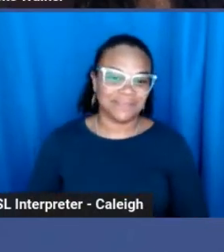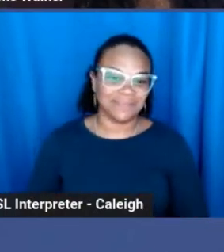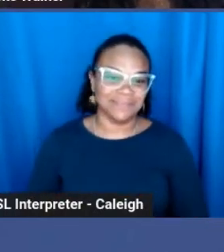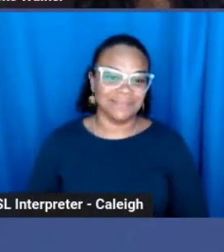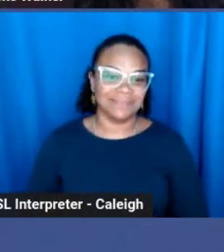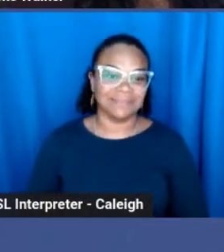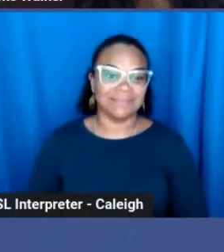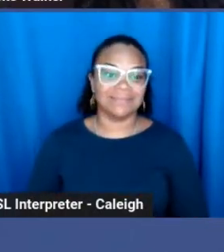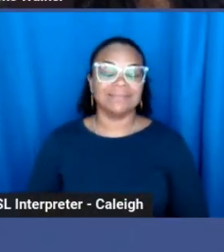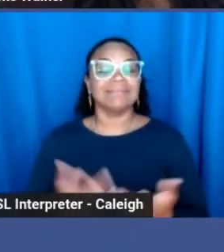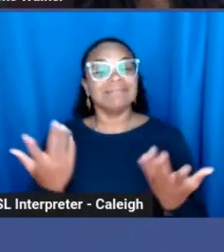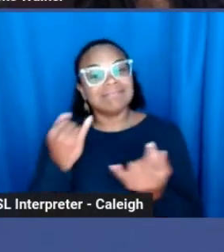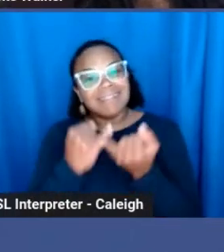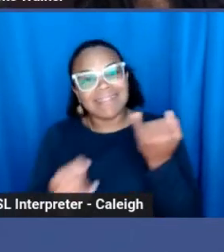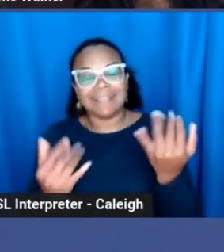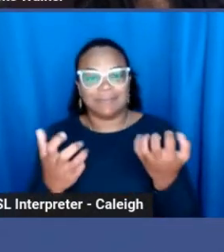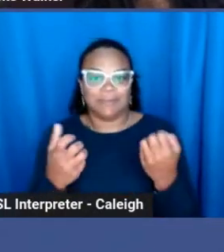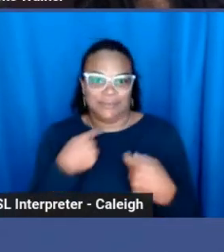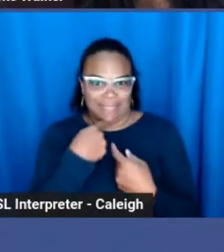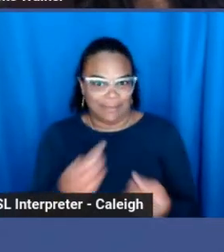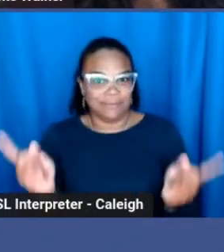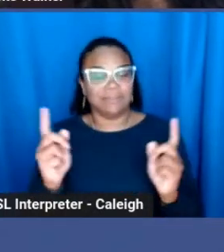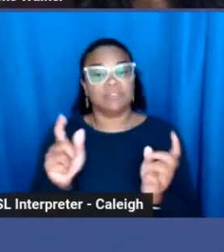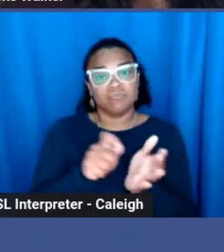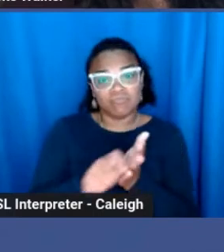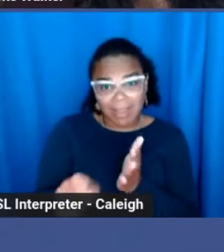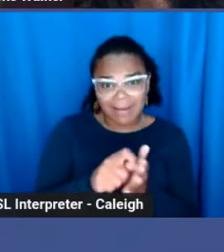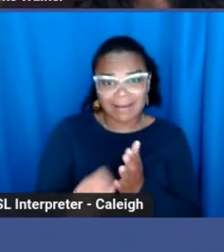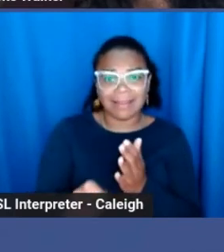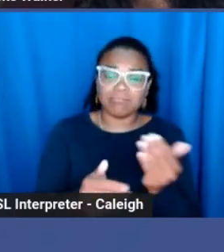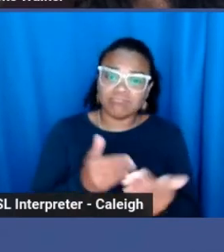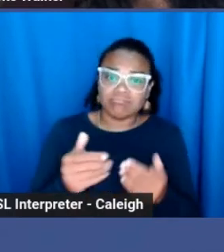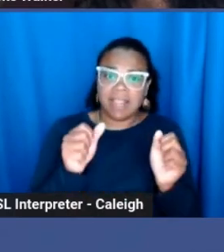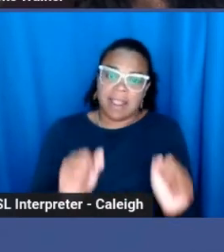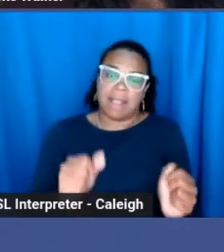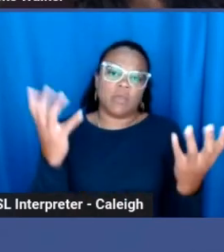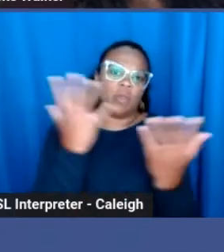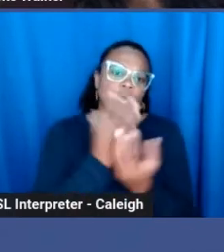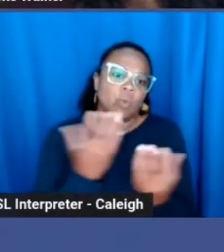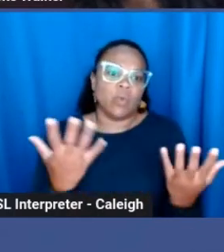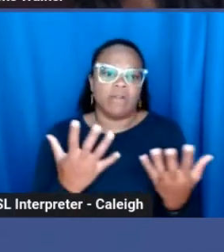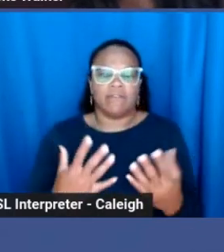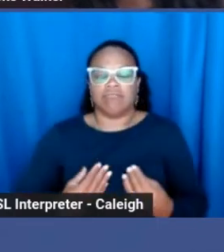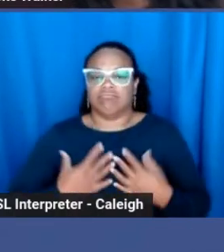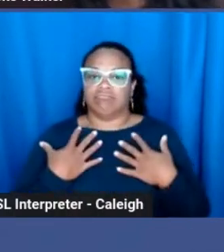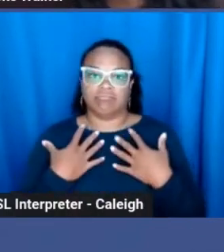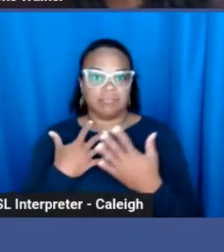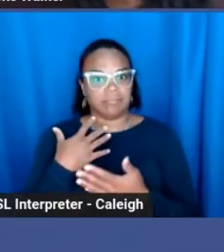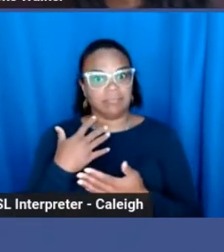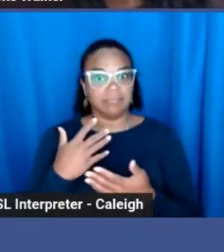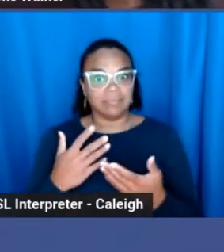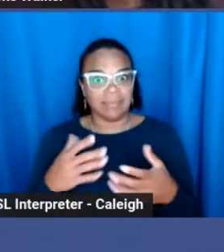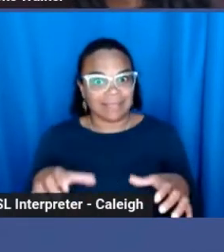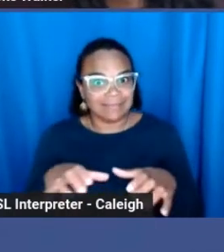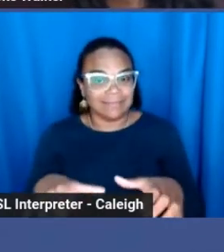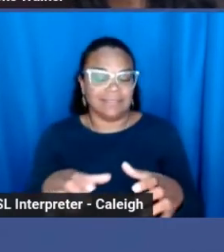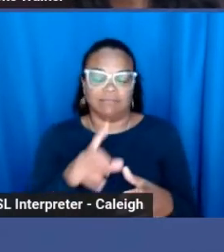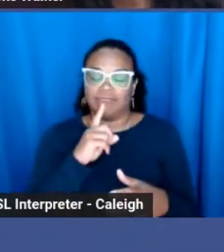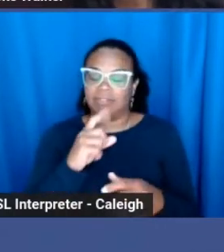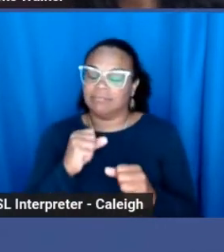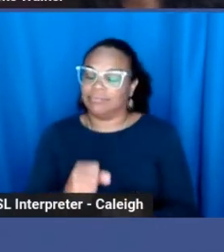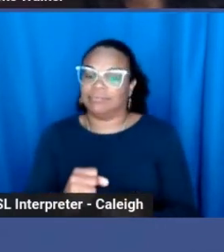And I want to end with saying that writing can be a beautiful and movable practice that has the power to really support us,